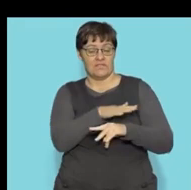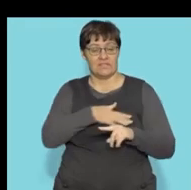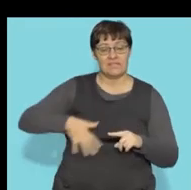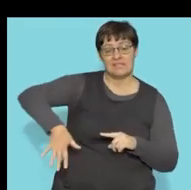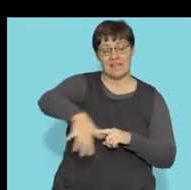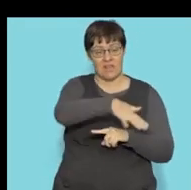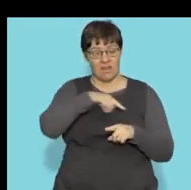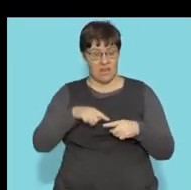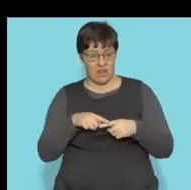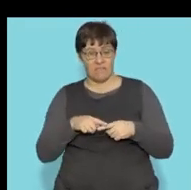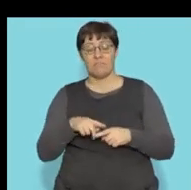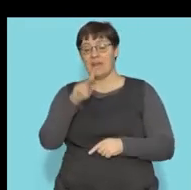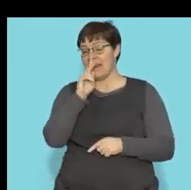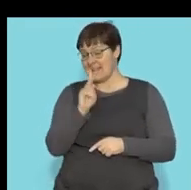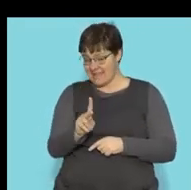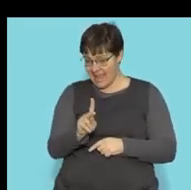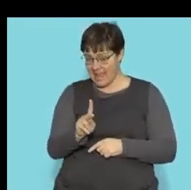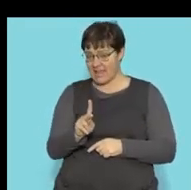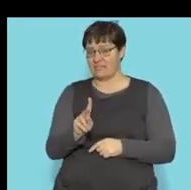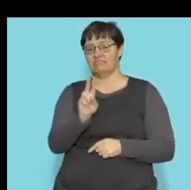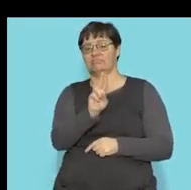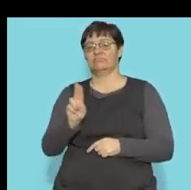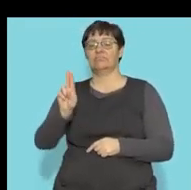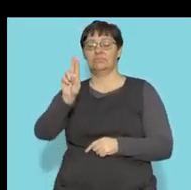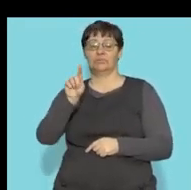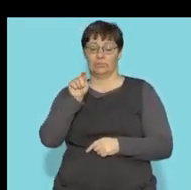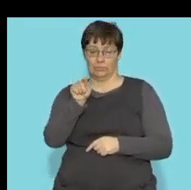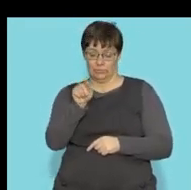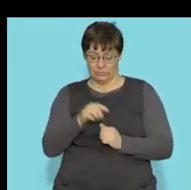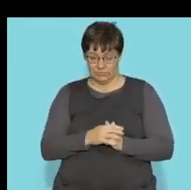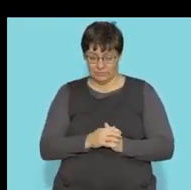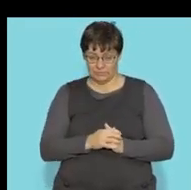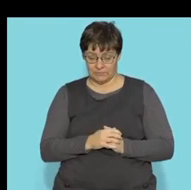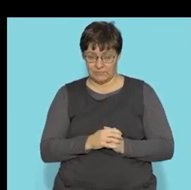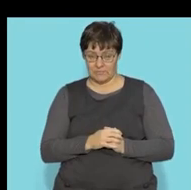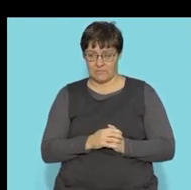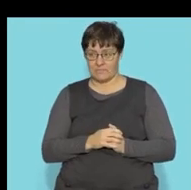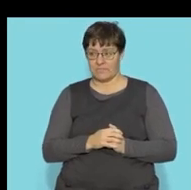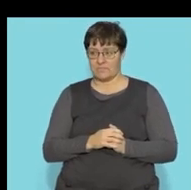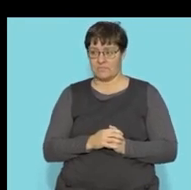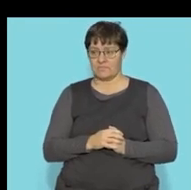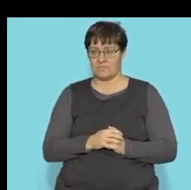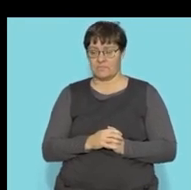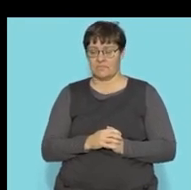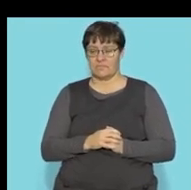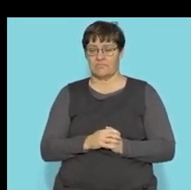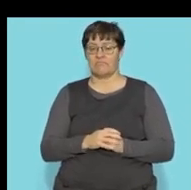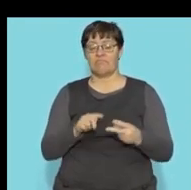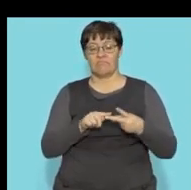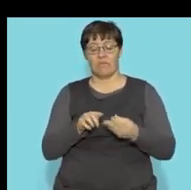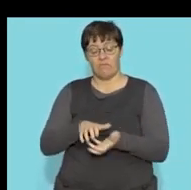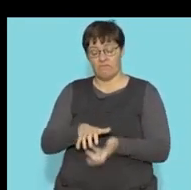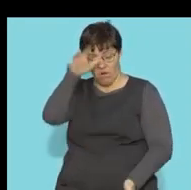changed by a factor of k, then please note that the surface area is changed by k squared